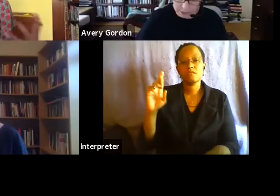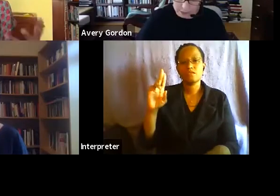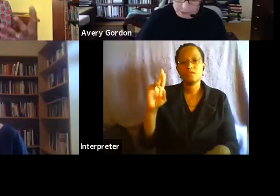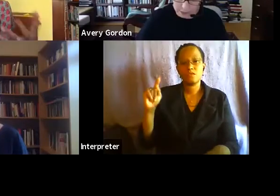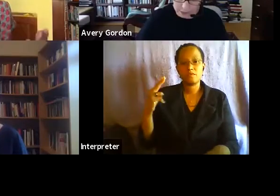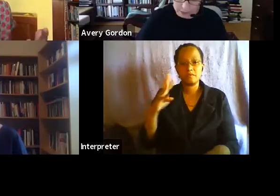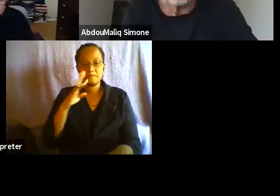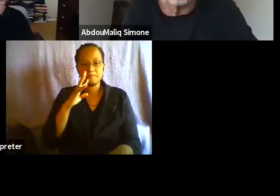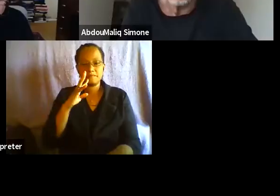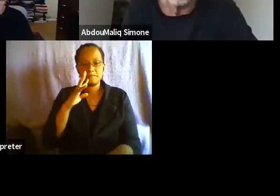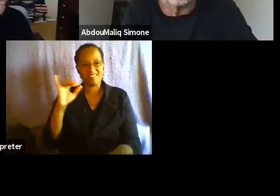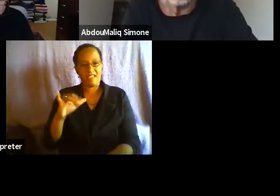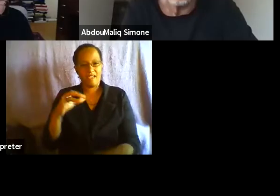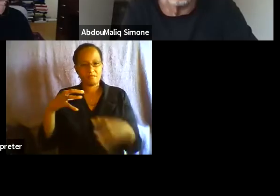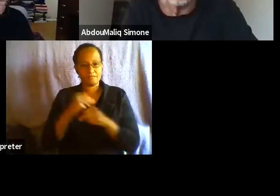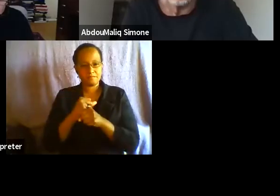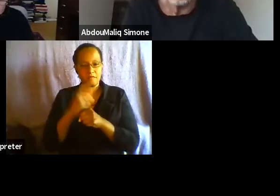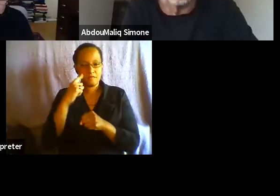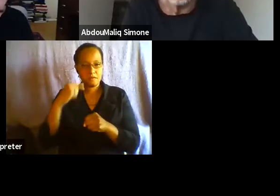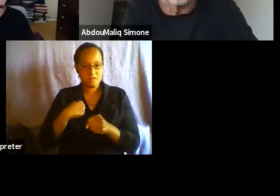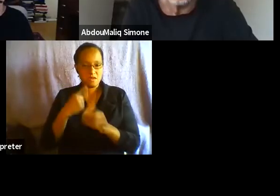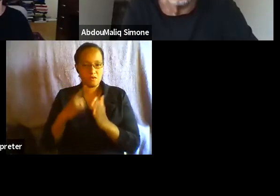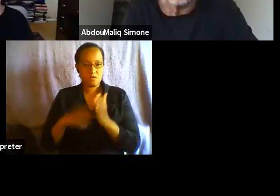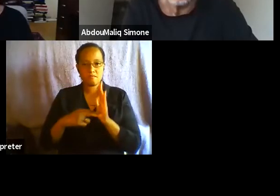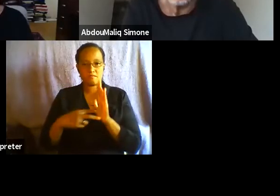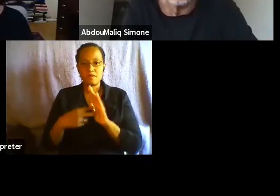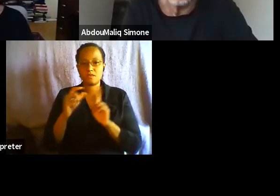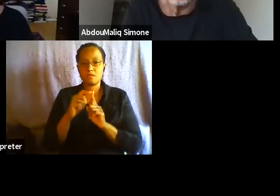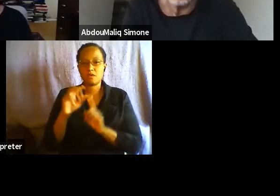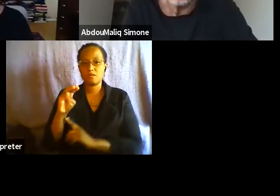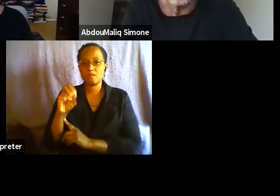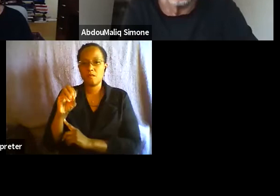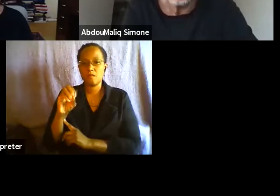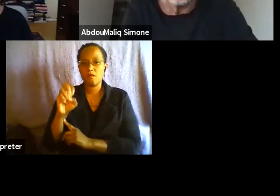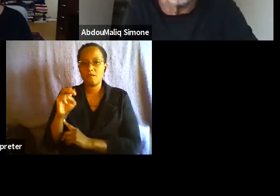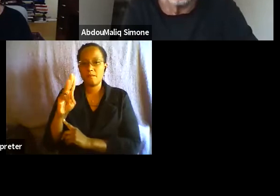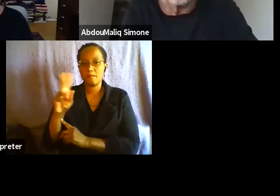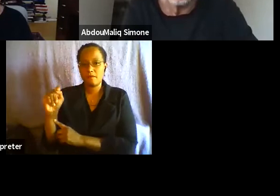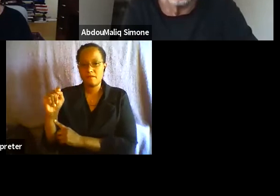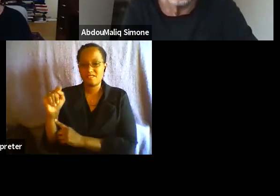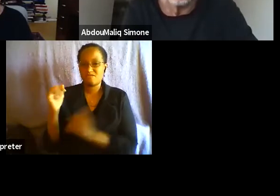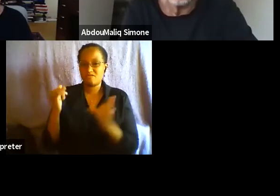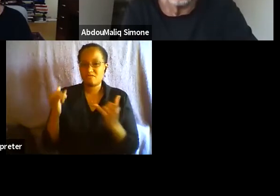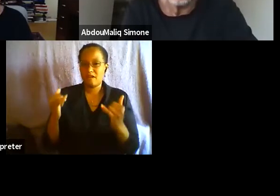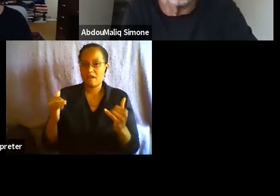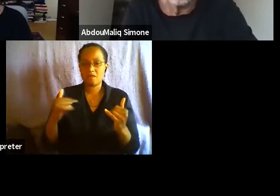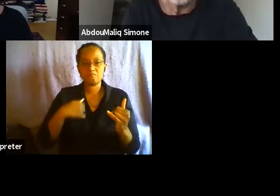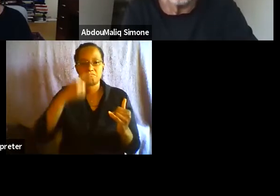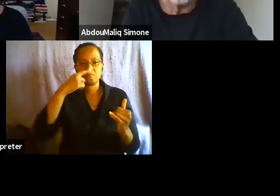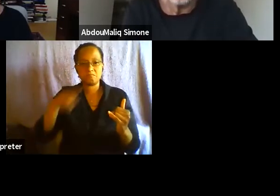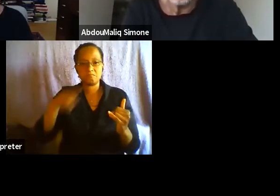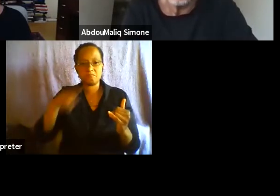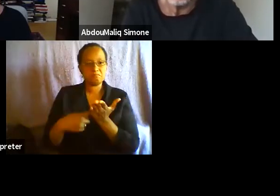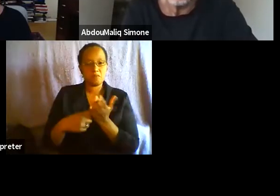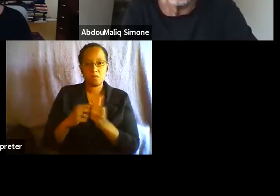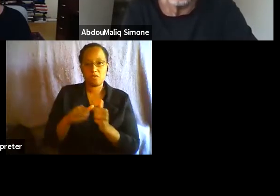movement means right now. And I'll be happy to discuss with my co-panelists and the audience some of the